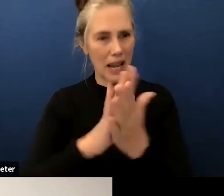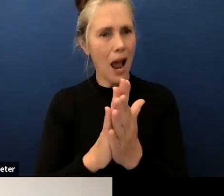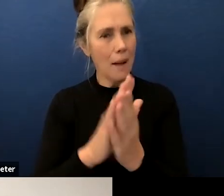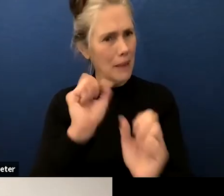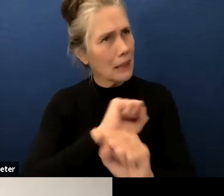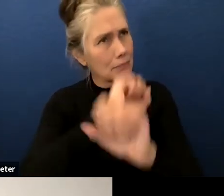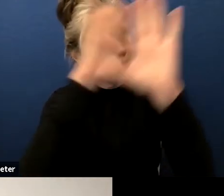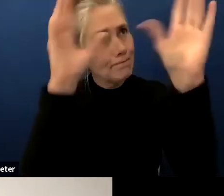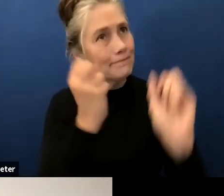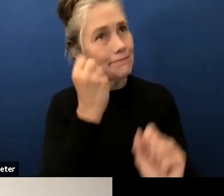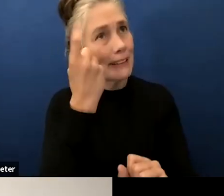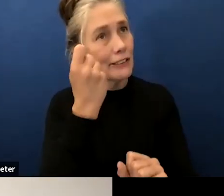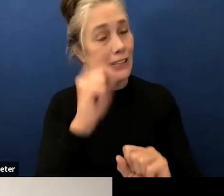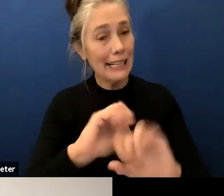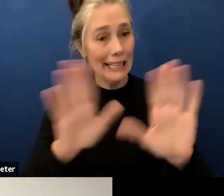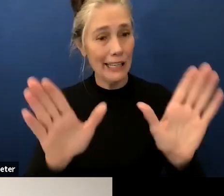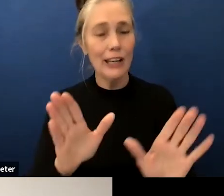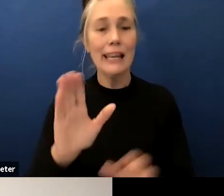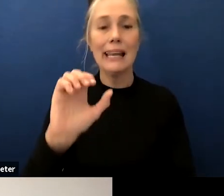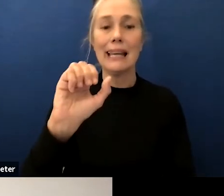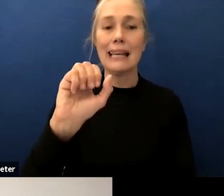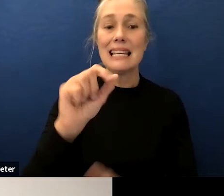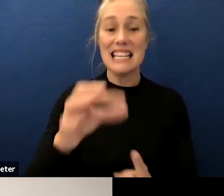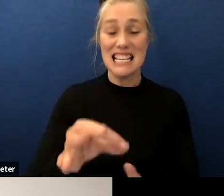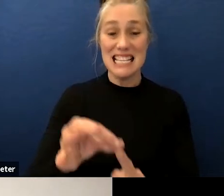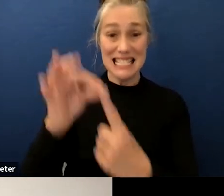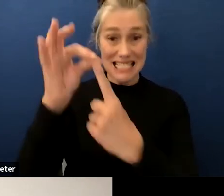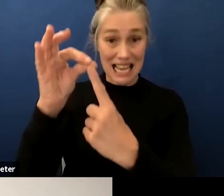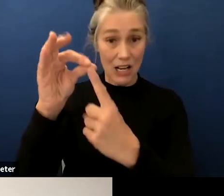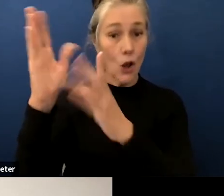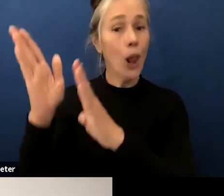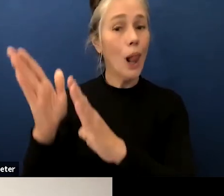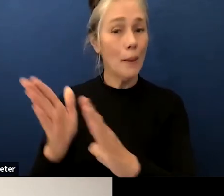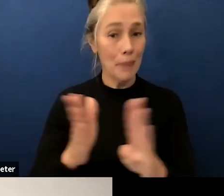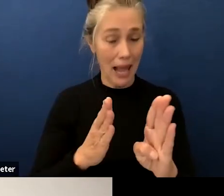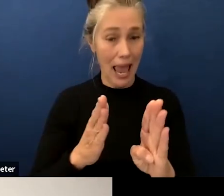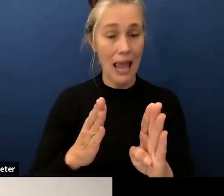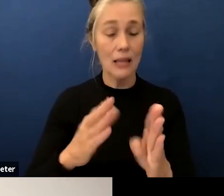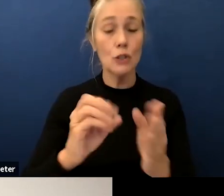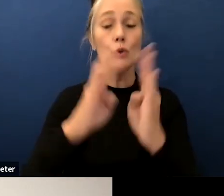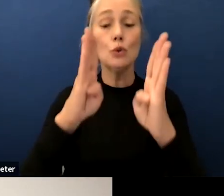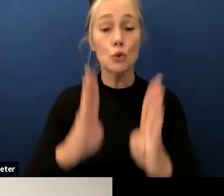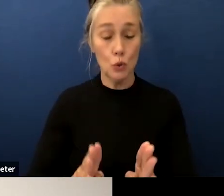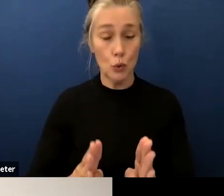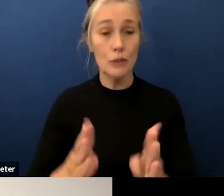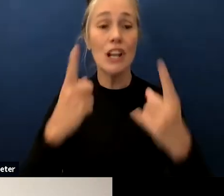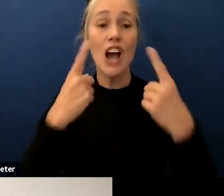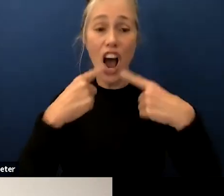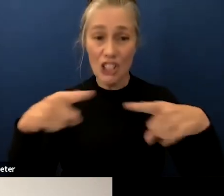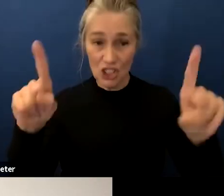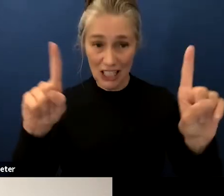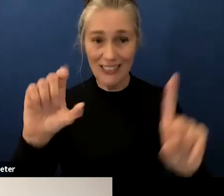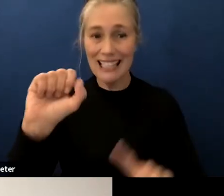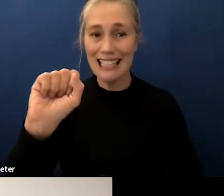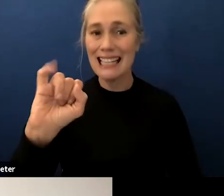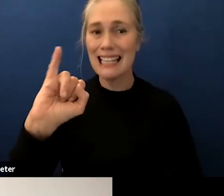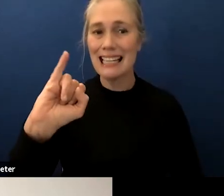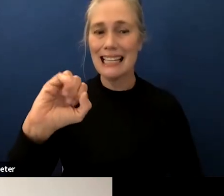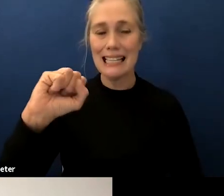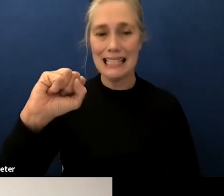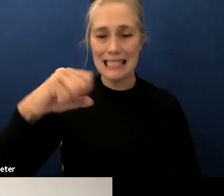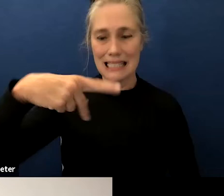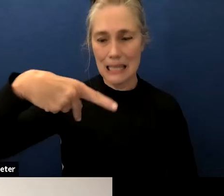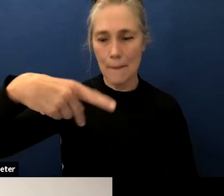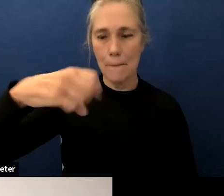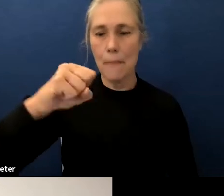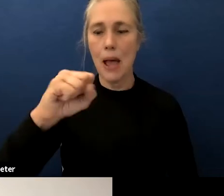i'd appreciate it yes it's the single plan student achievement sipsa and this